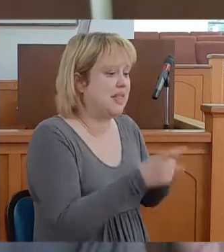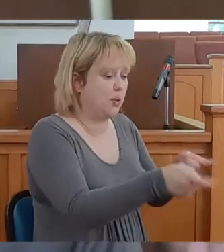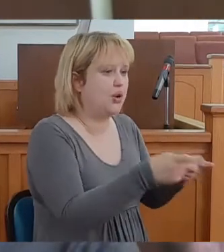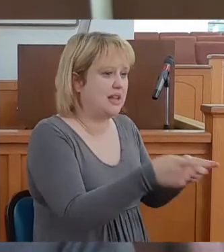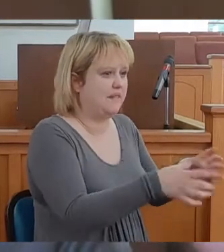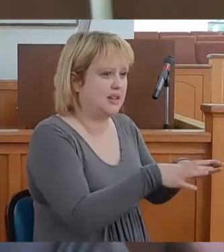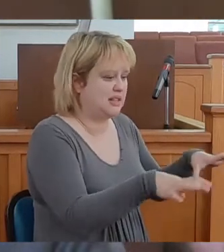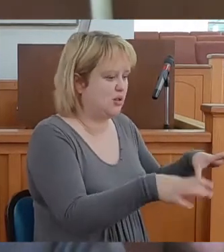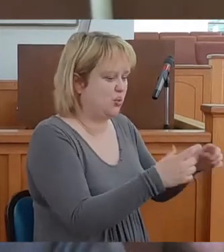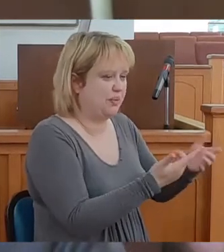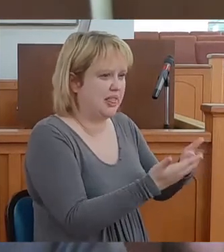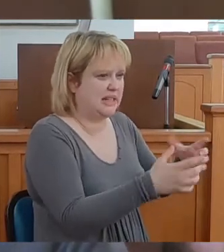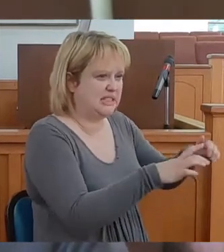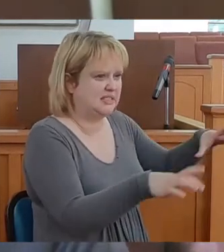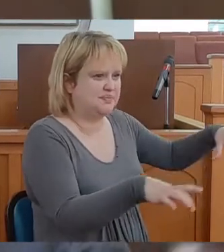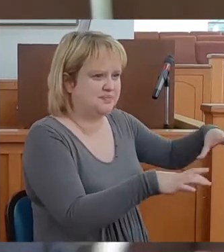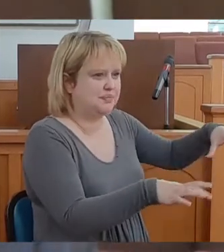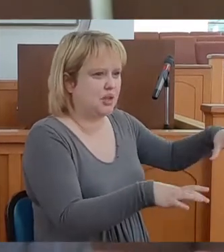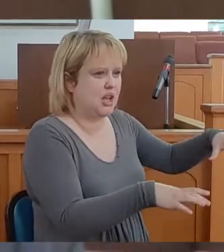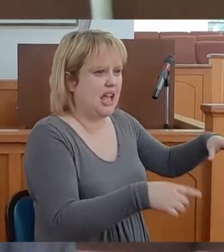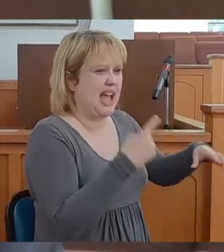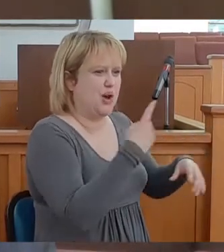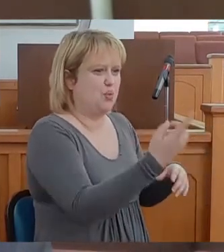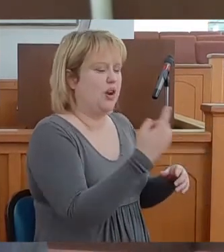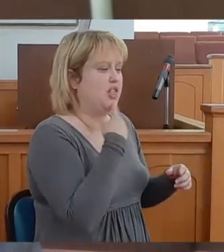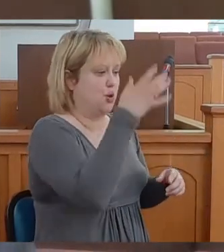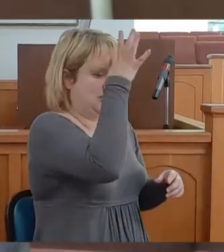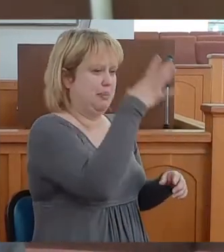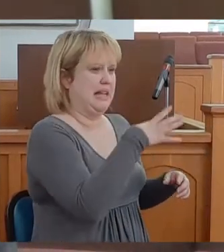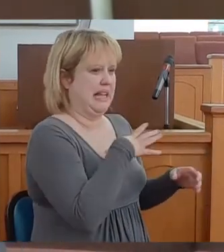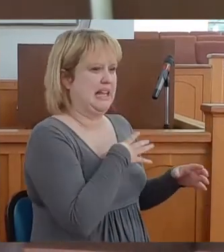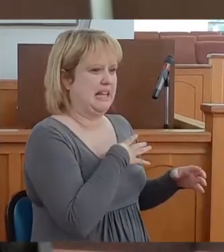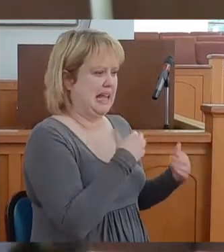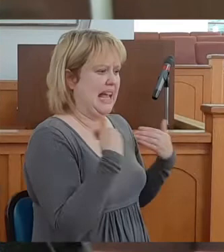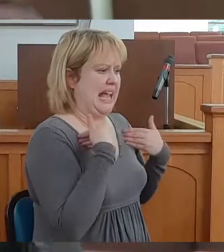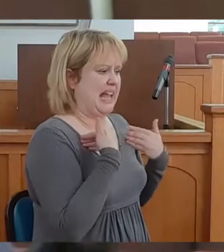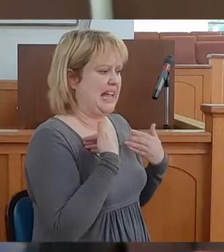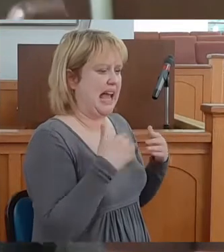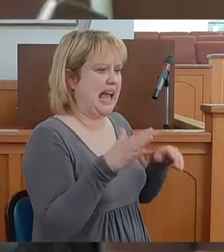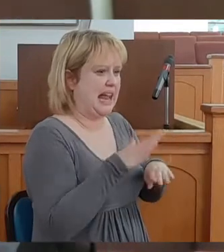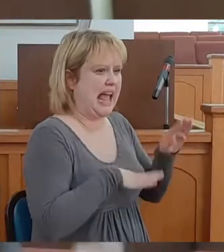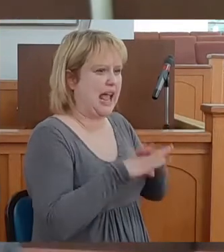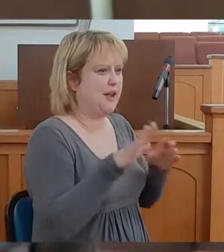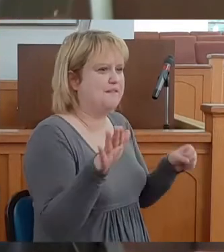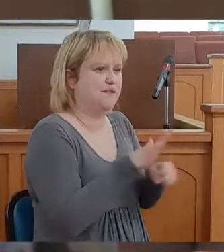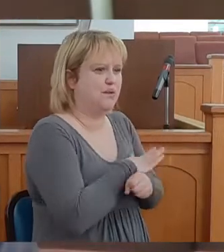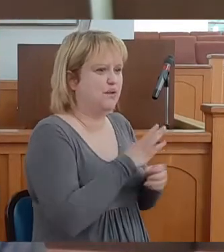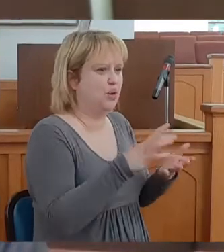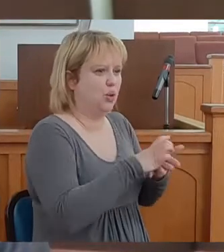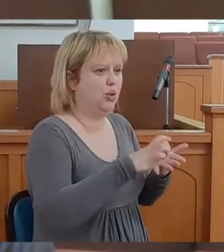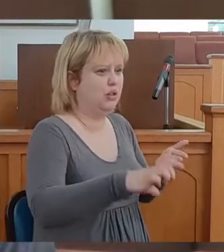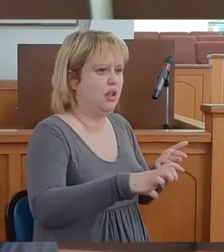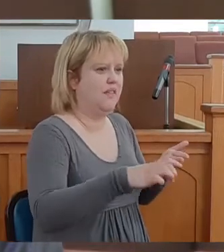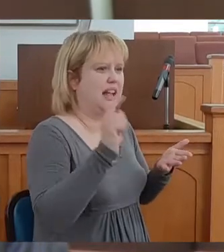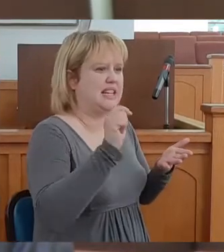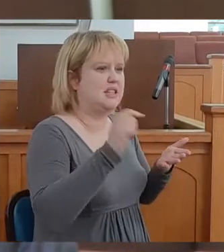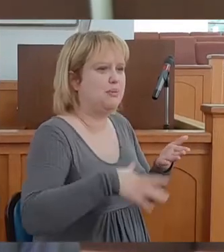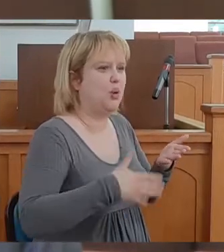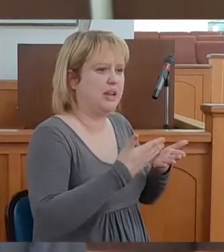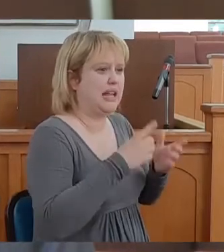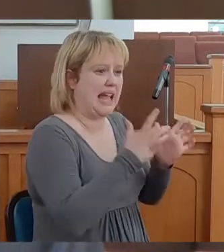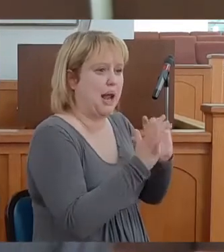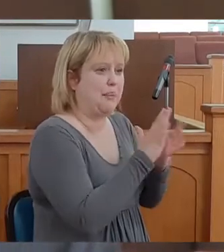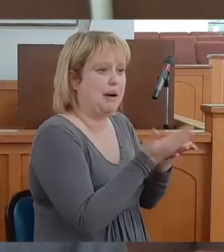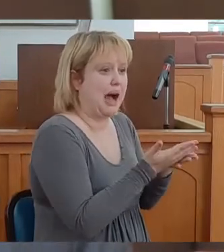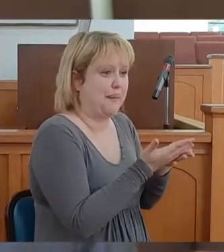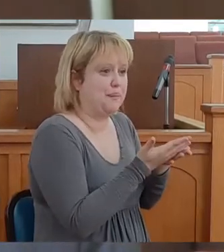testaments. And one of those men, he had a handful of these little testaments. He had